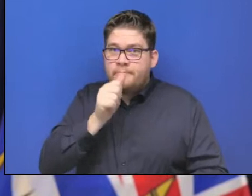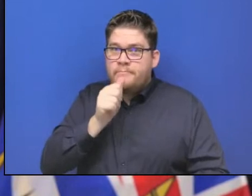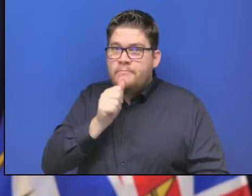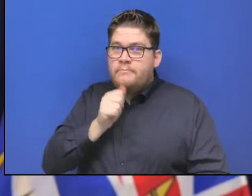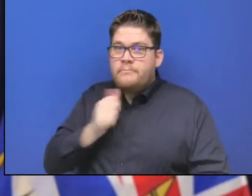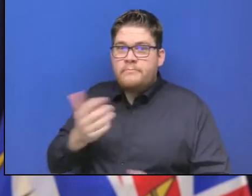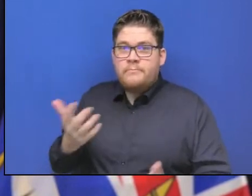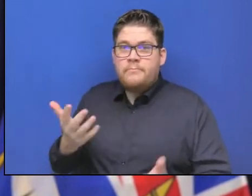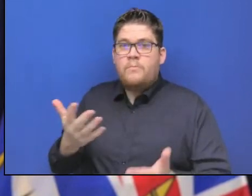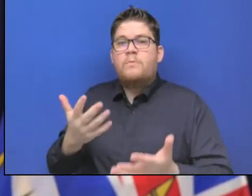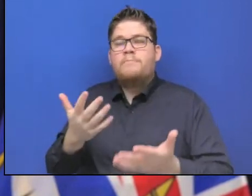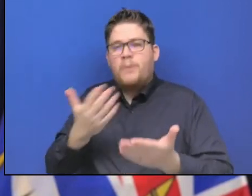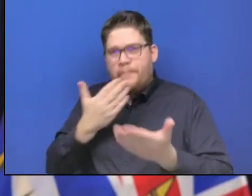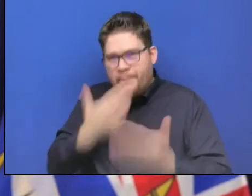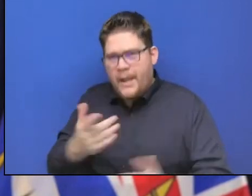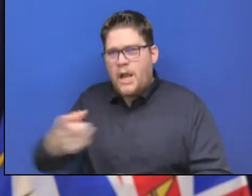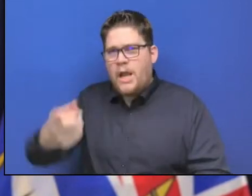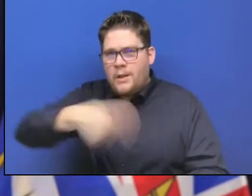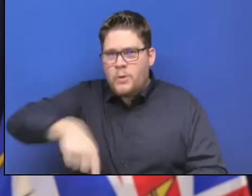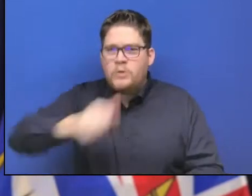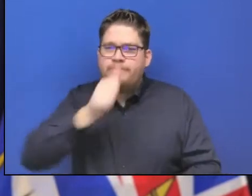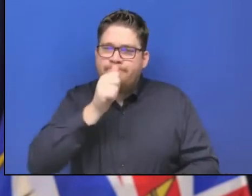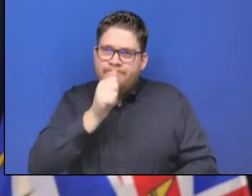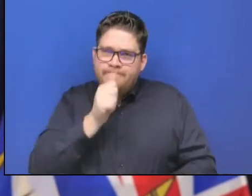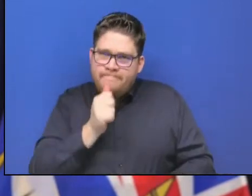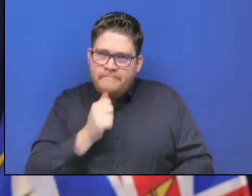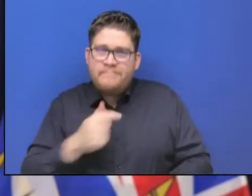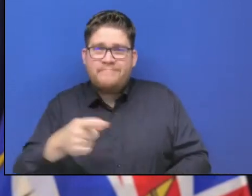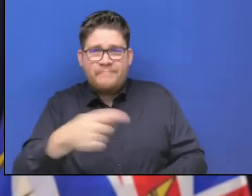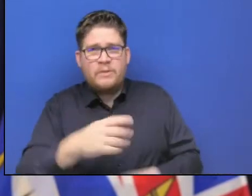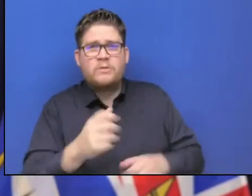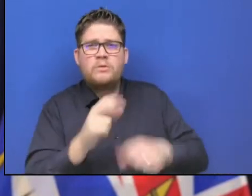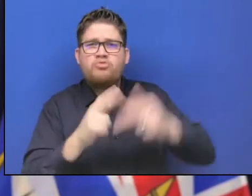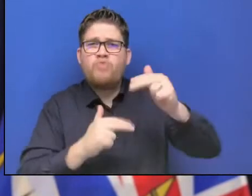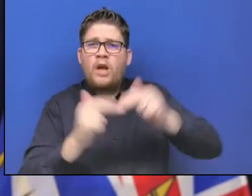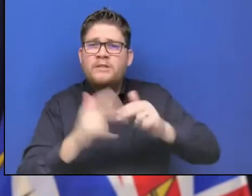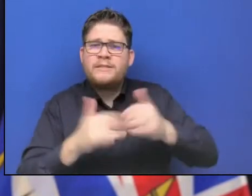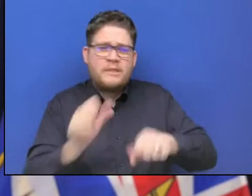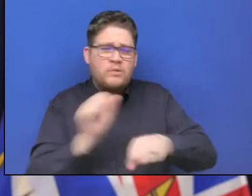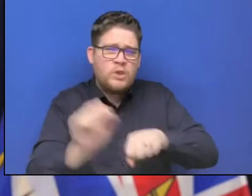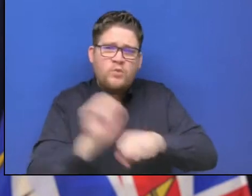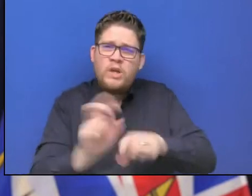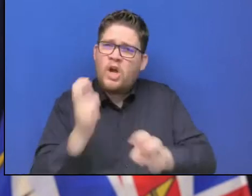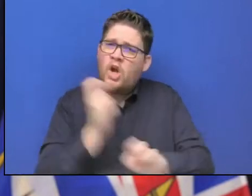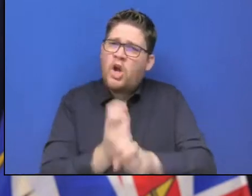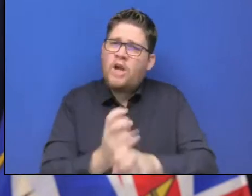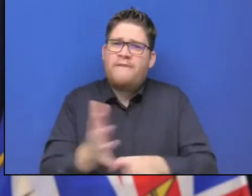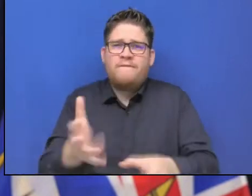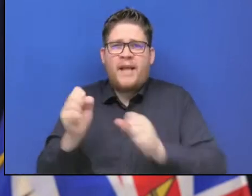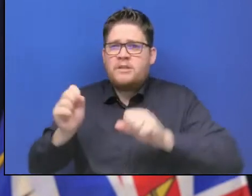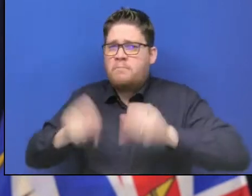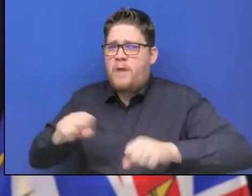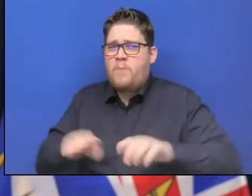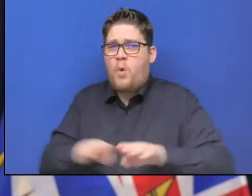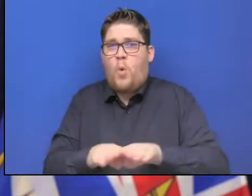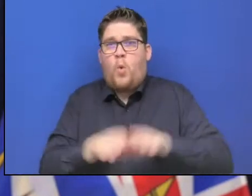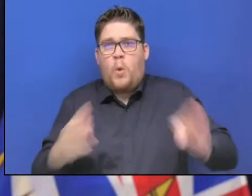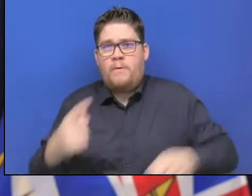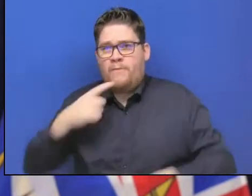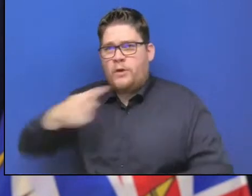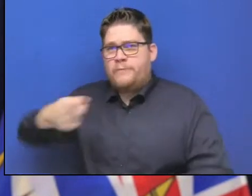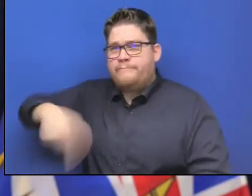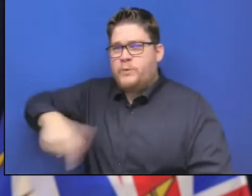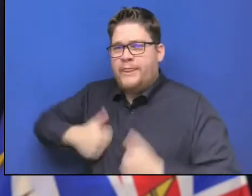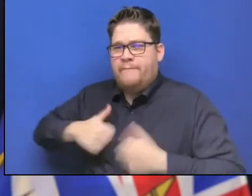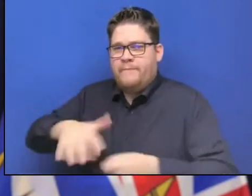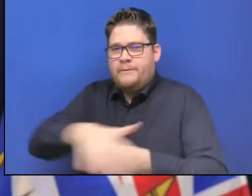status of our highways. But I also encourage everyone to consult and visit drive BC for the latest information on highway